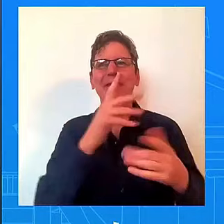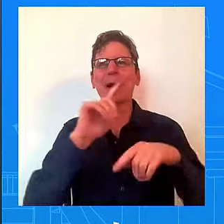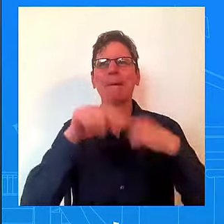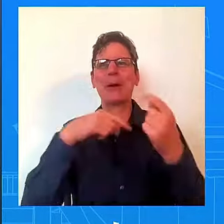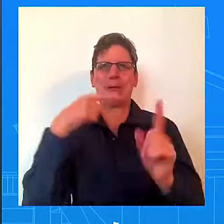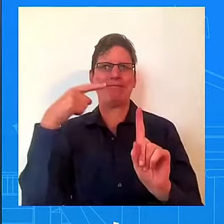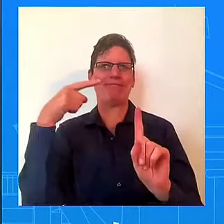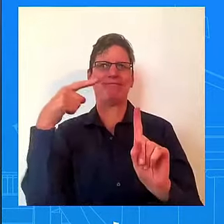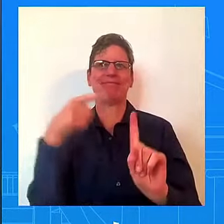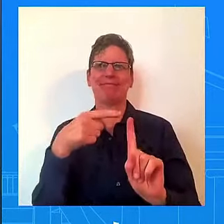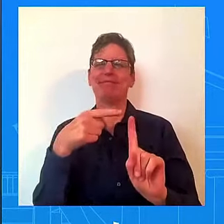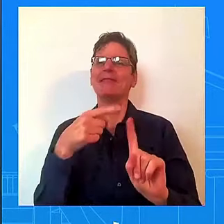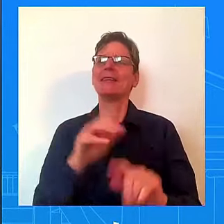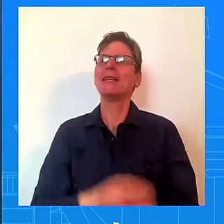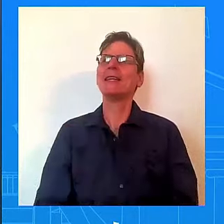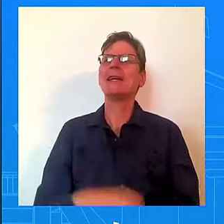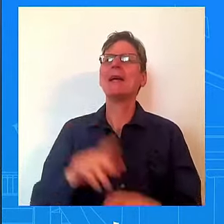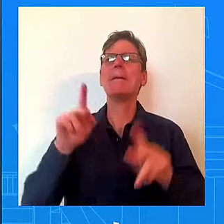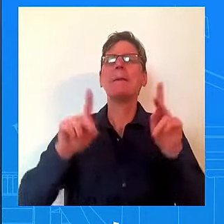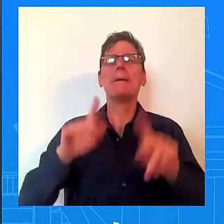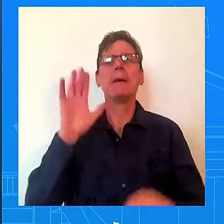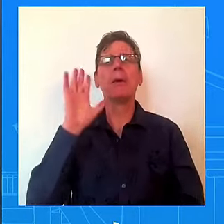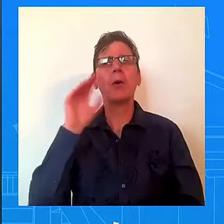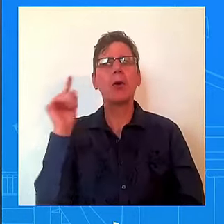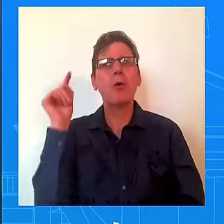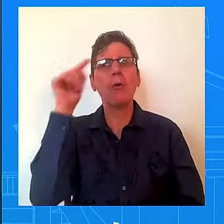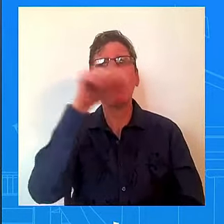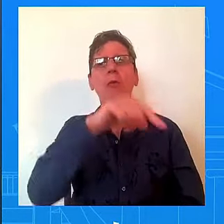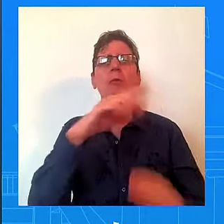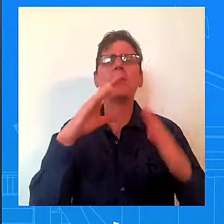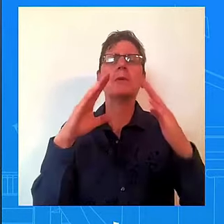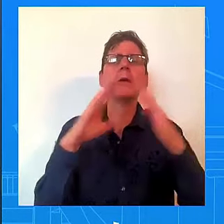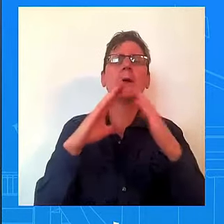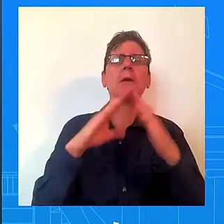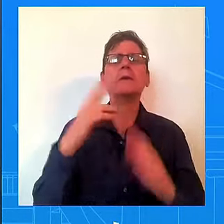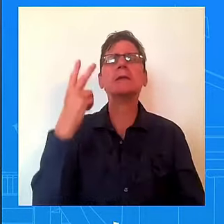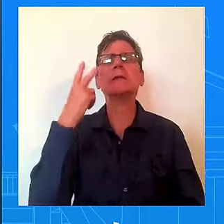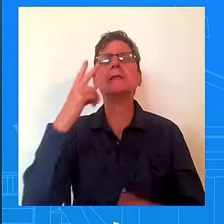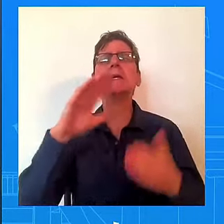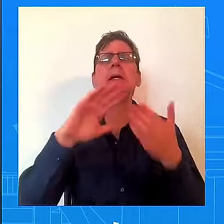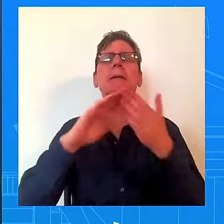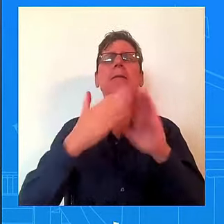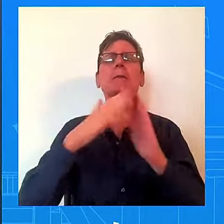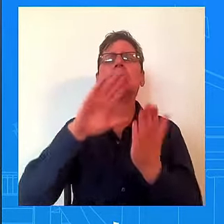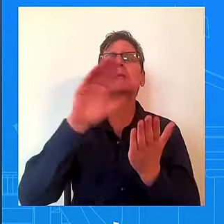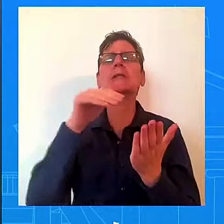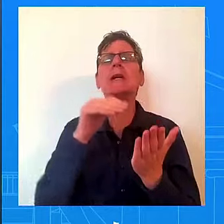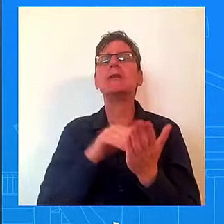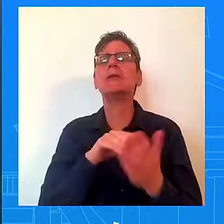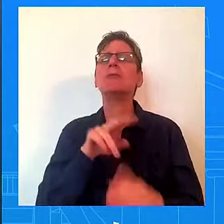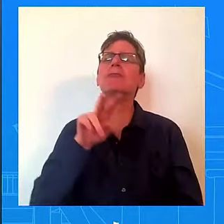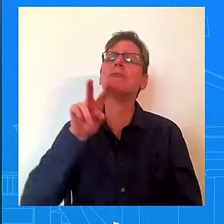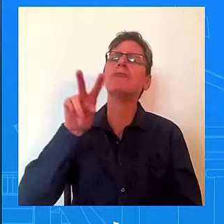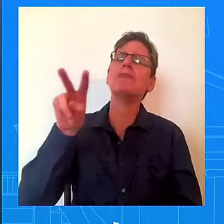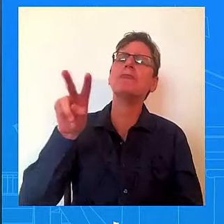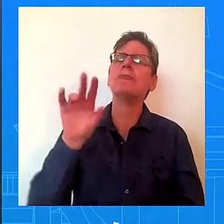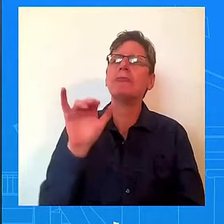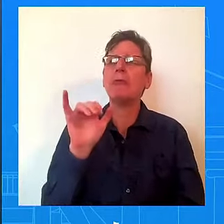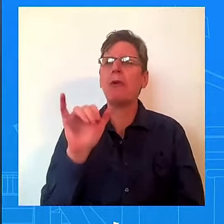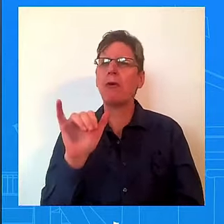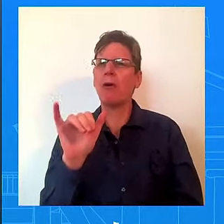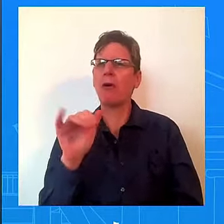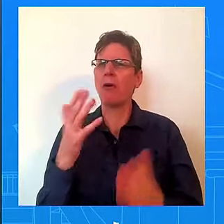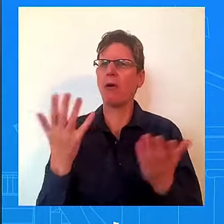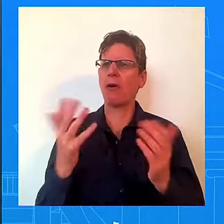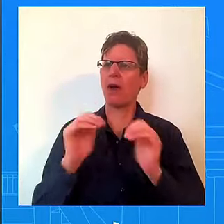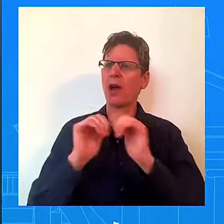city or a town, and they were unaware that that community center got built in no small measure because of money from the American Rescue Plan.